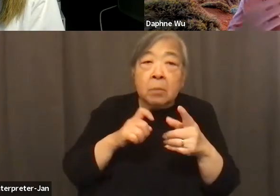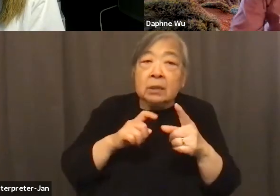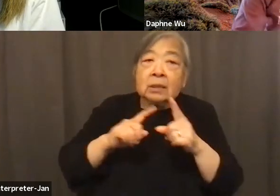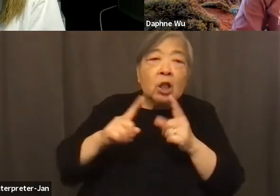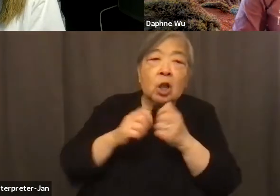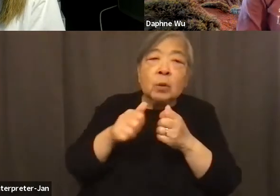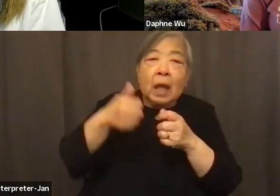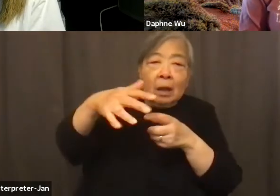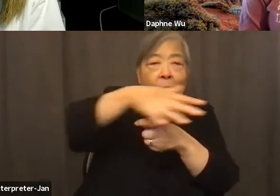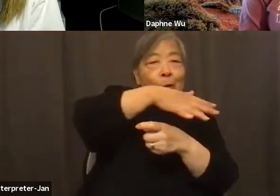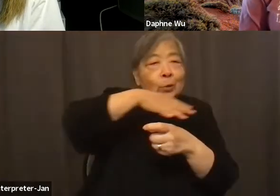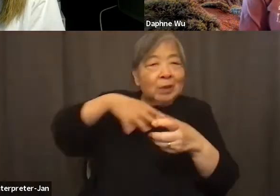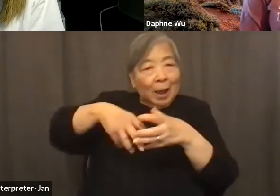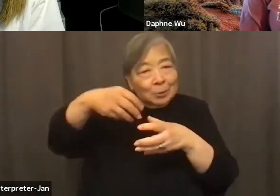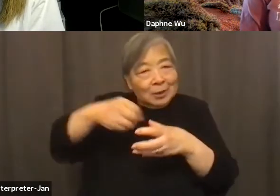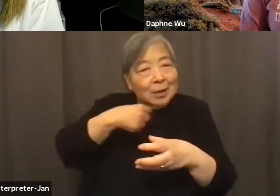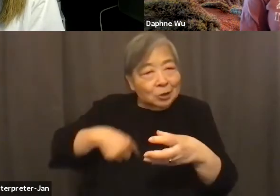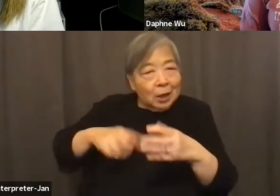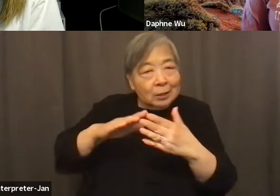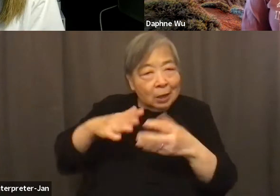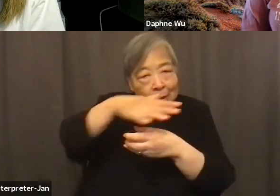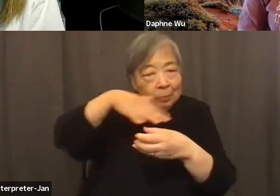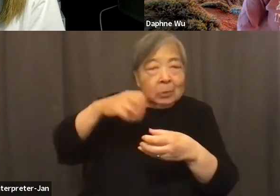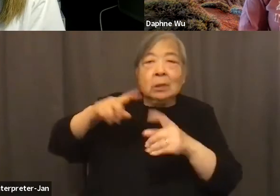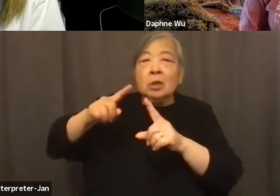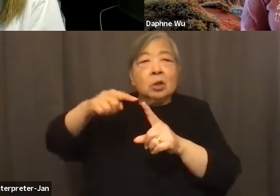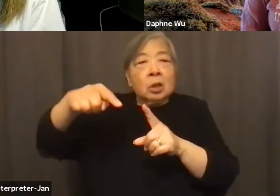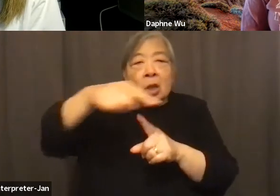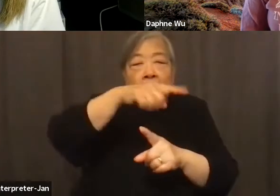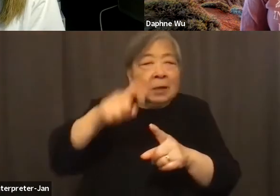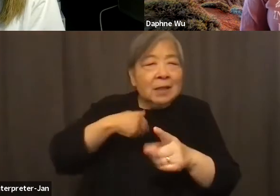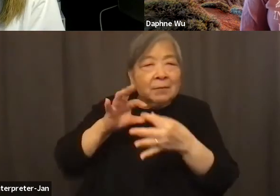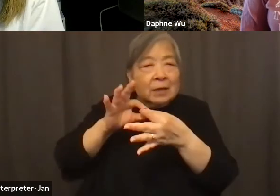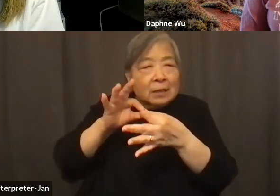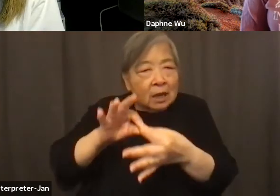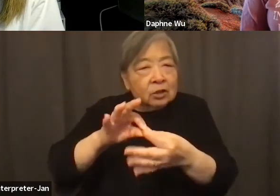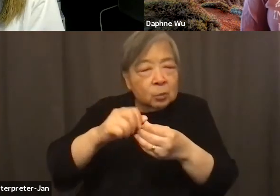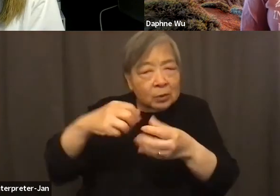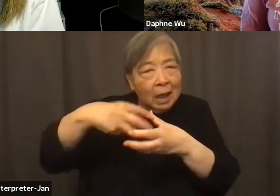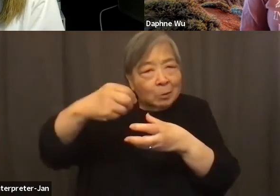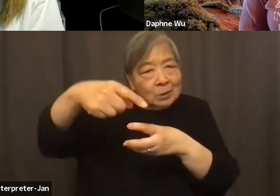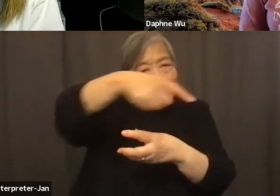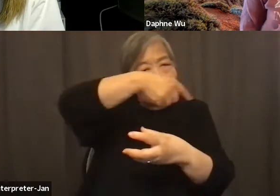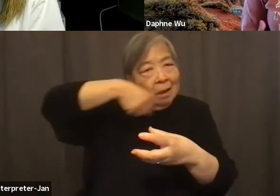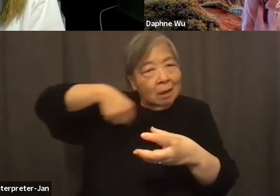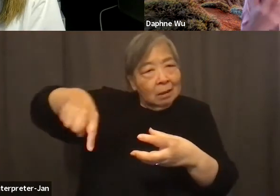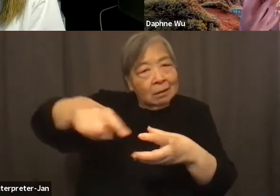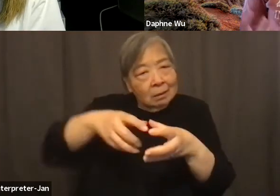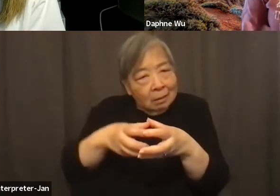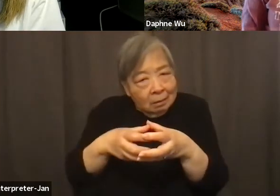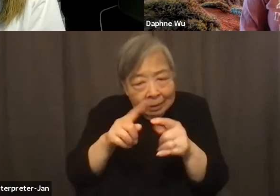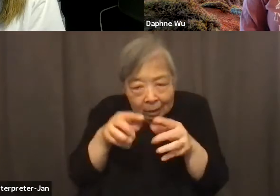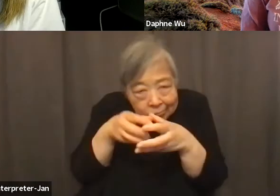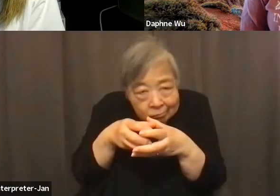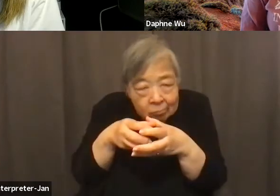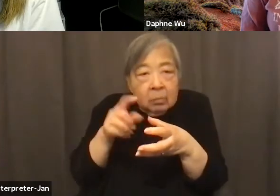an ongoing connection outside of that. And so art to us seems like a,